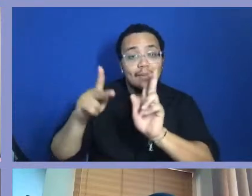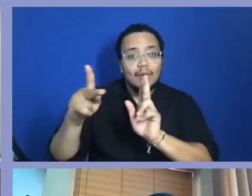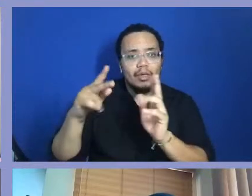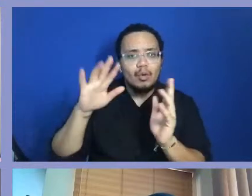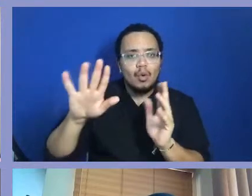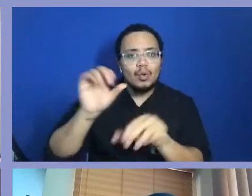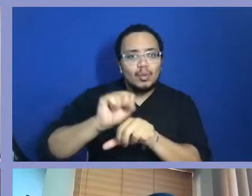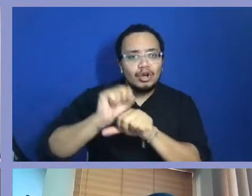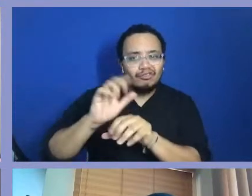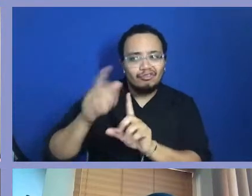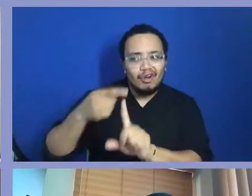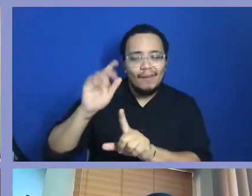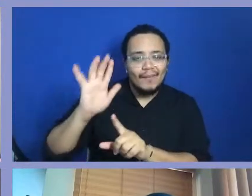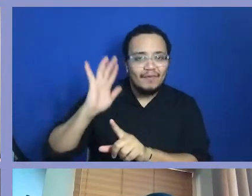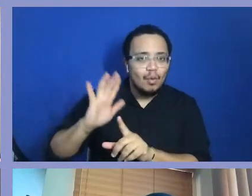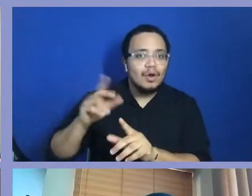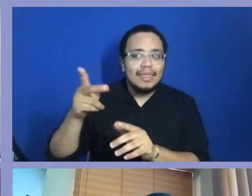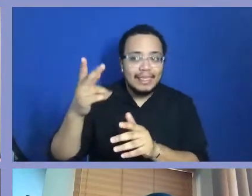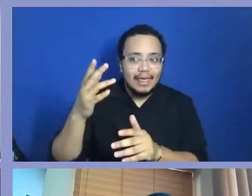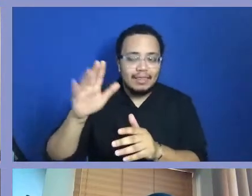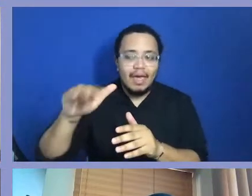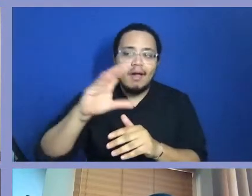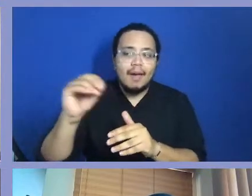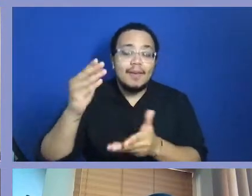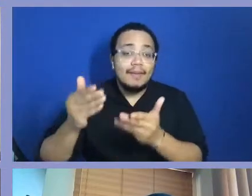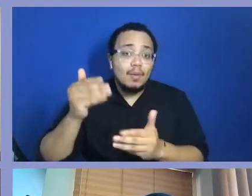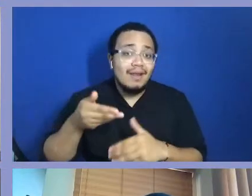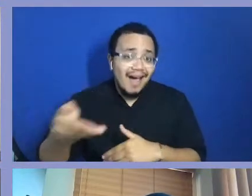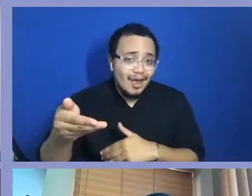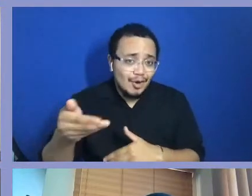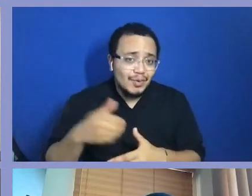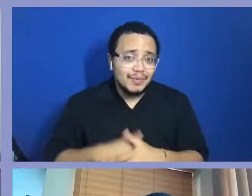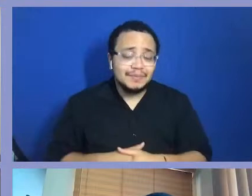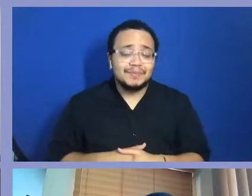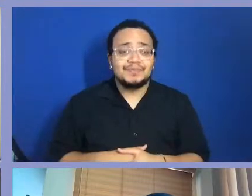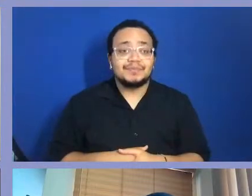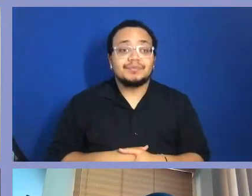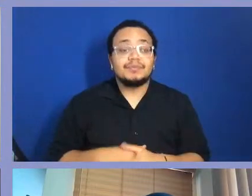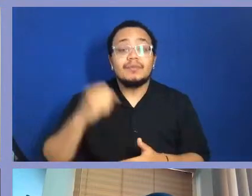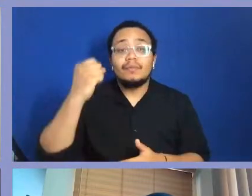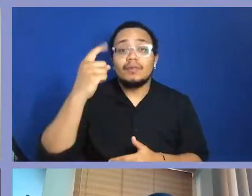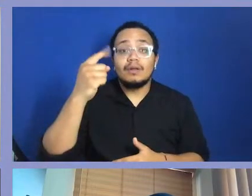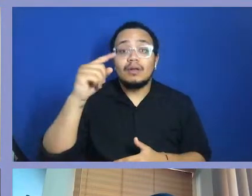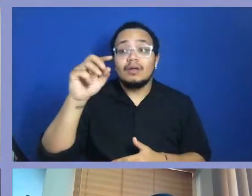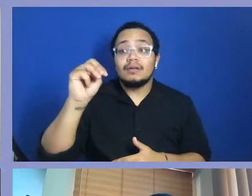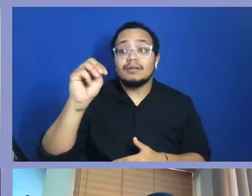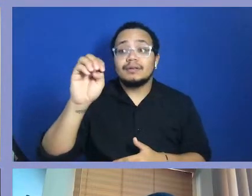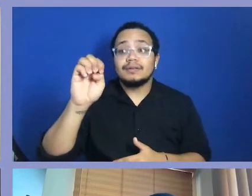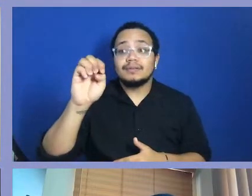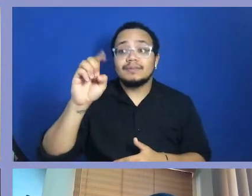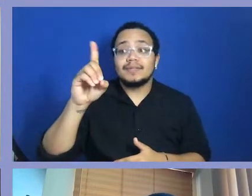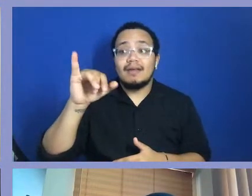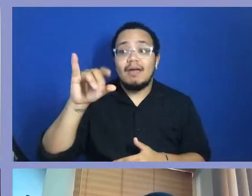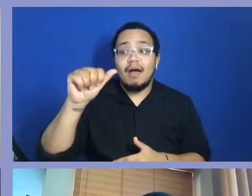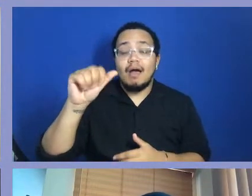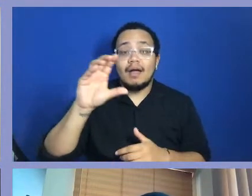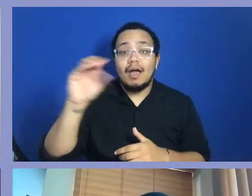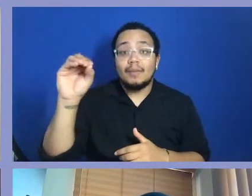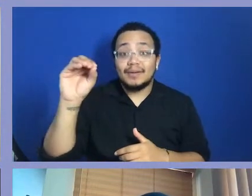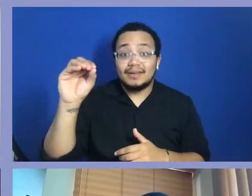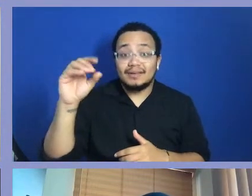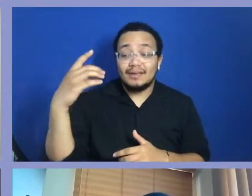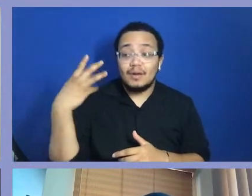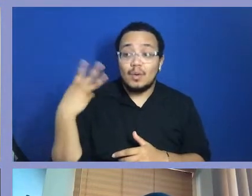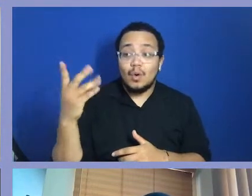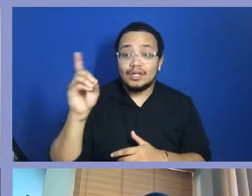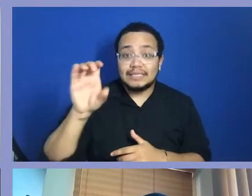line is every media company in this town has some kind of outlet here. The next deal is, can you make the right